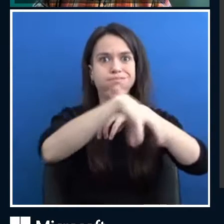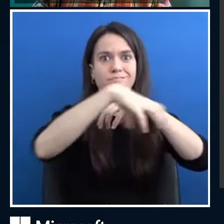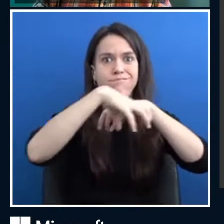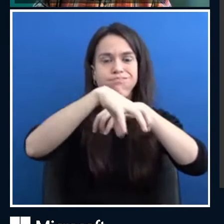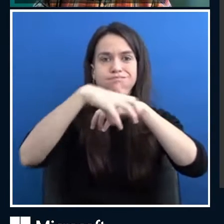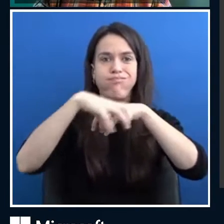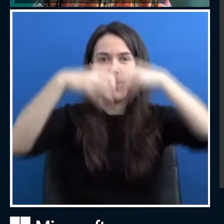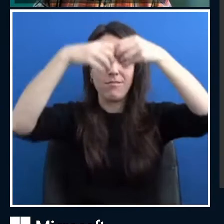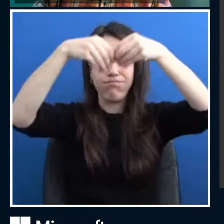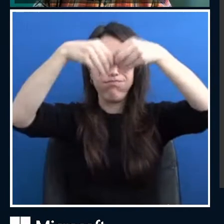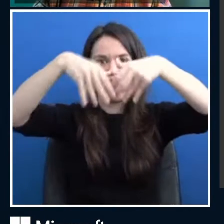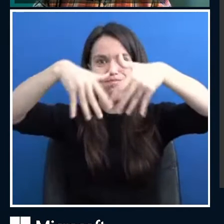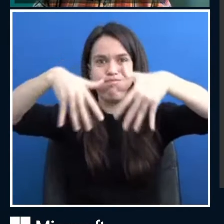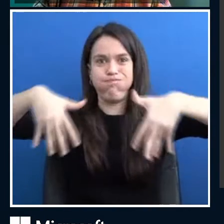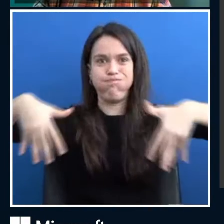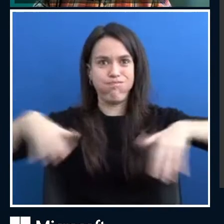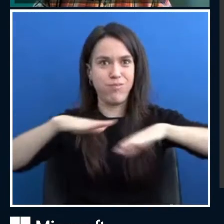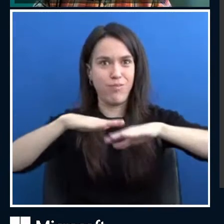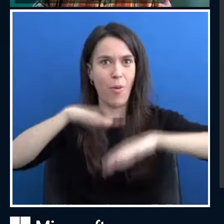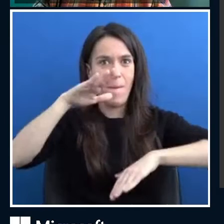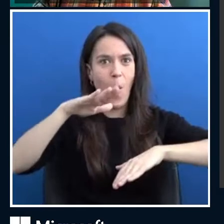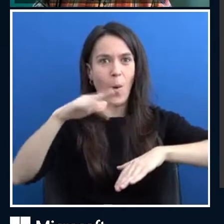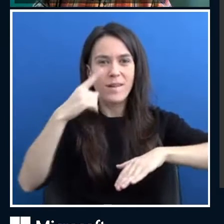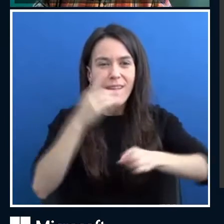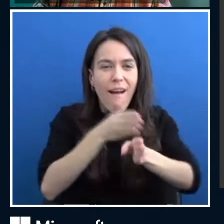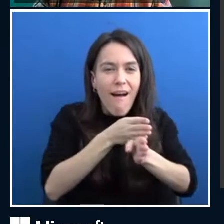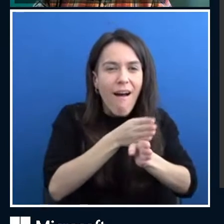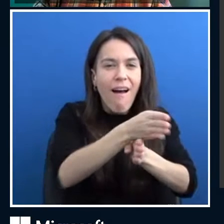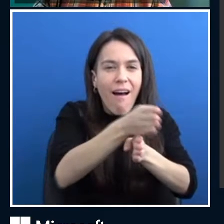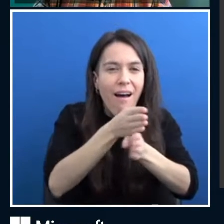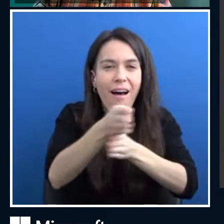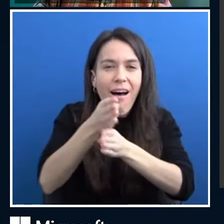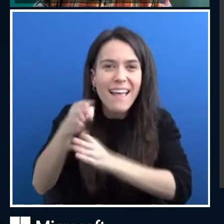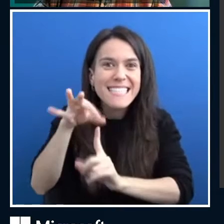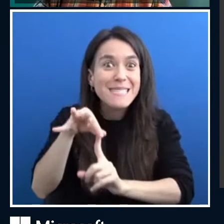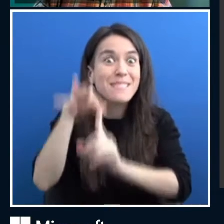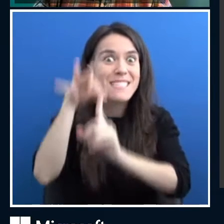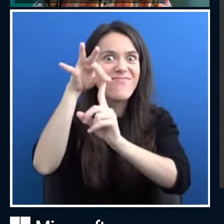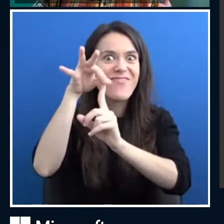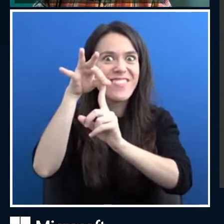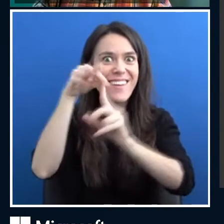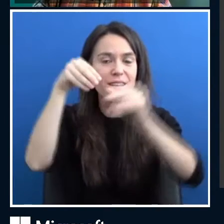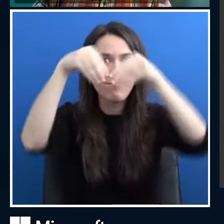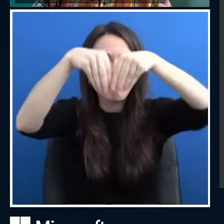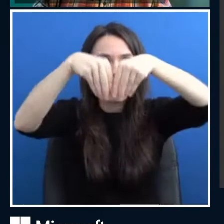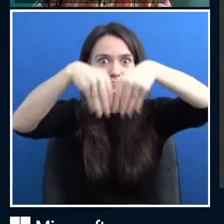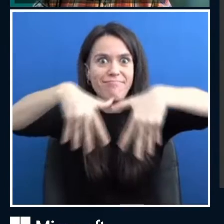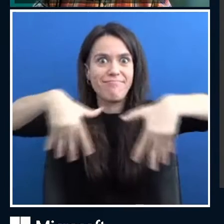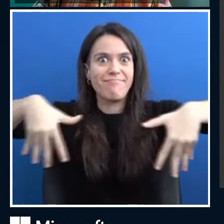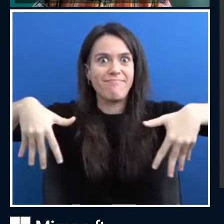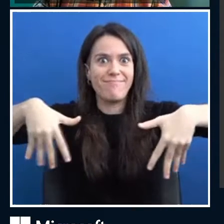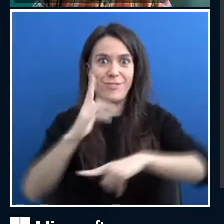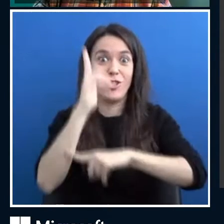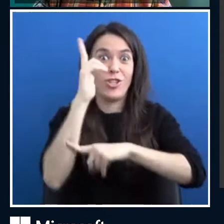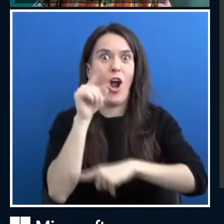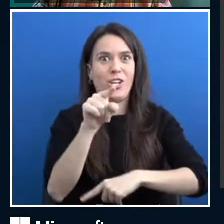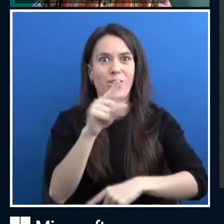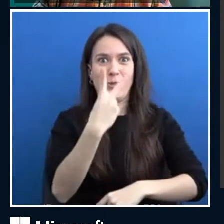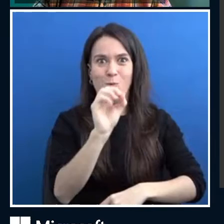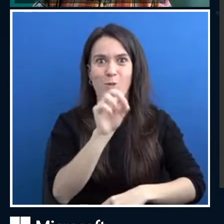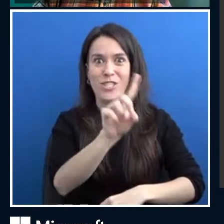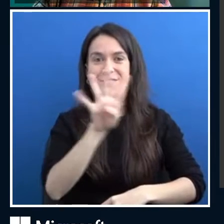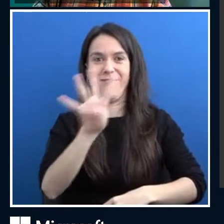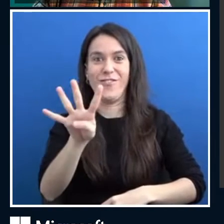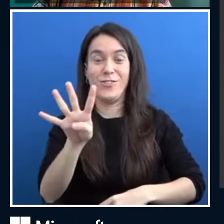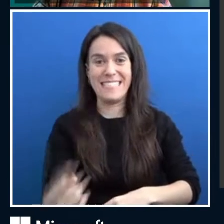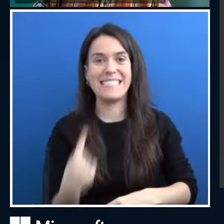it started to be very, like, it means a lot at this point, because there's so many different broken subfields. So what you might hear from people, for